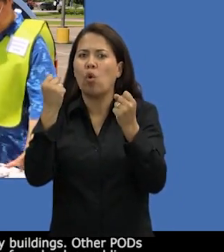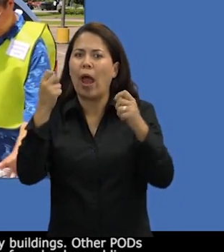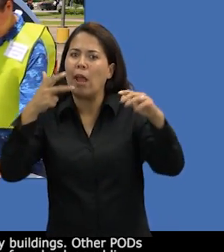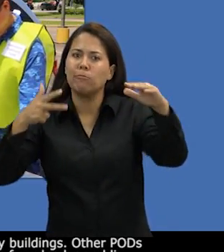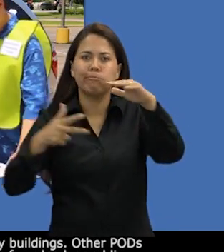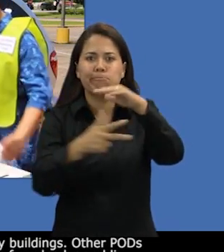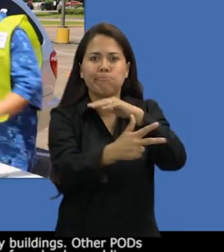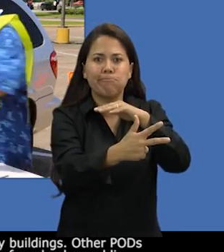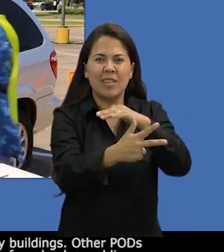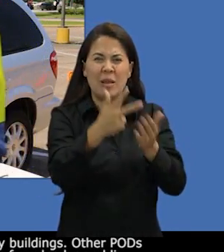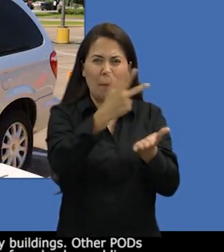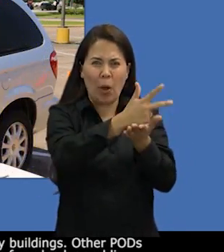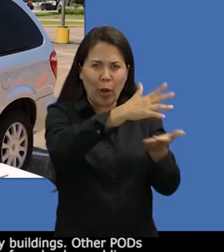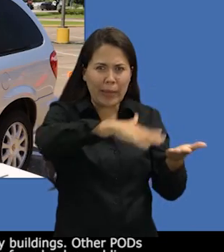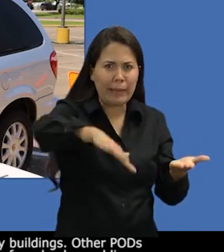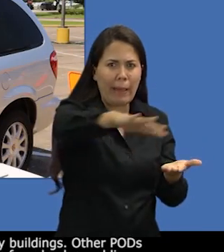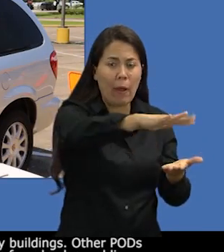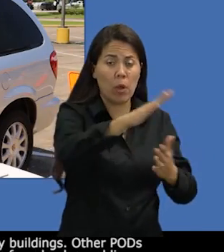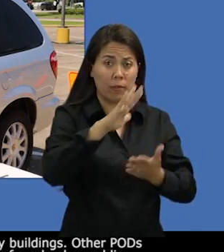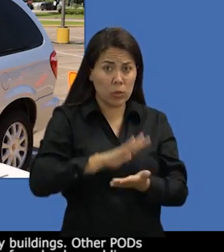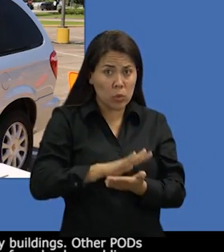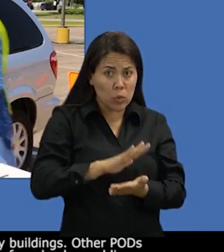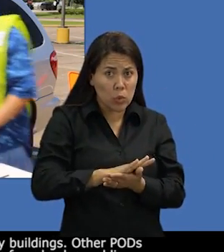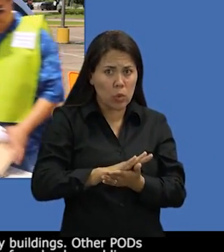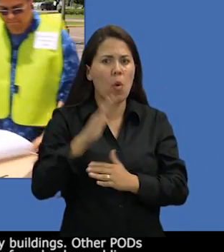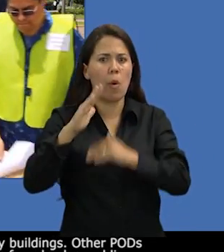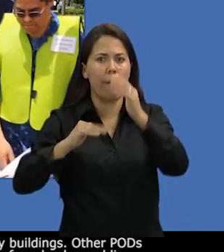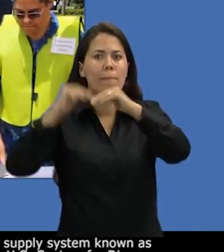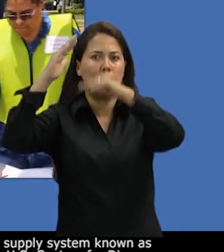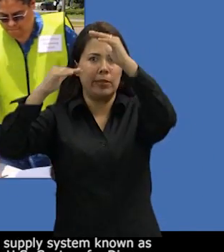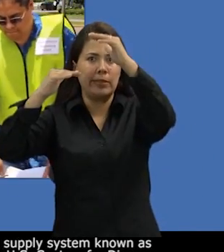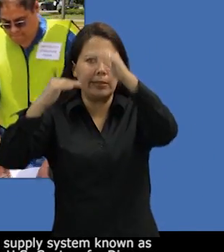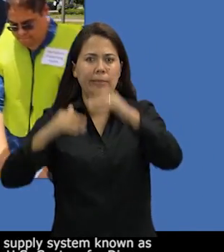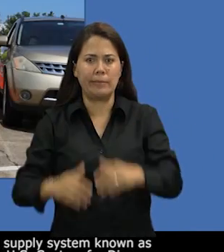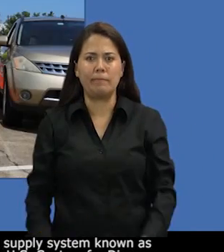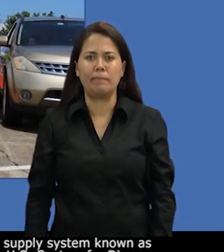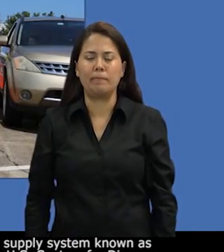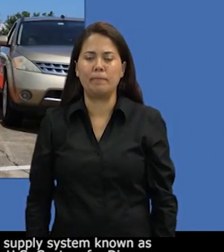service in the parking lot of a school or public building.